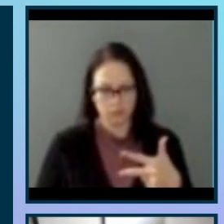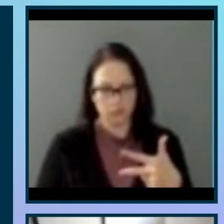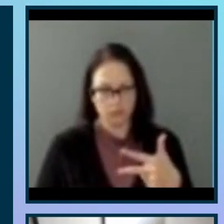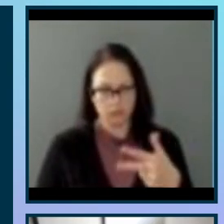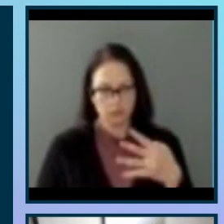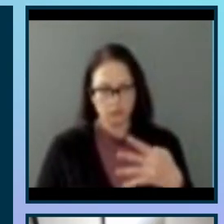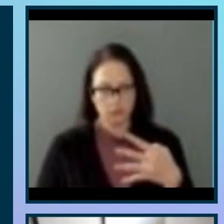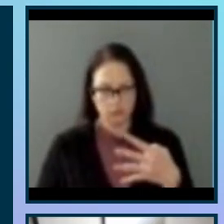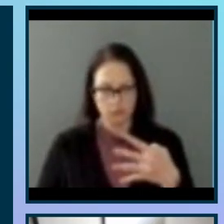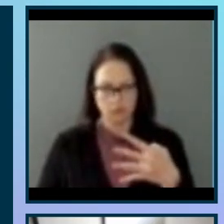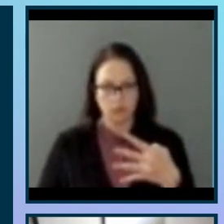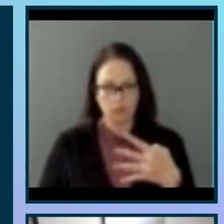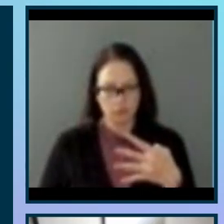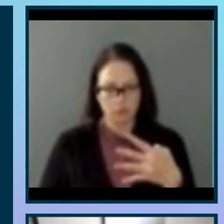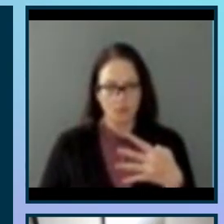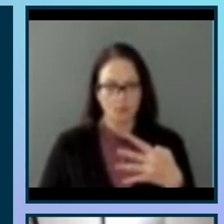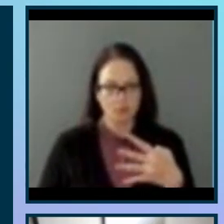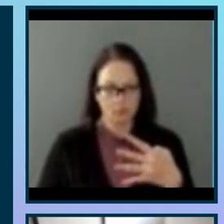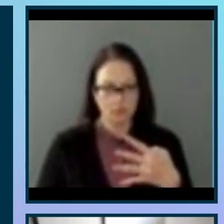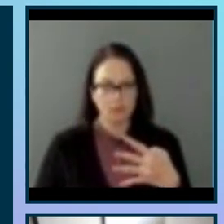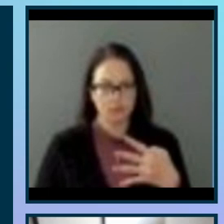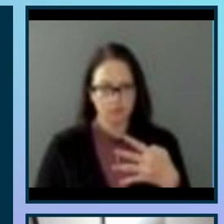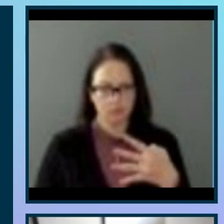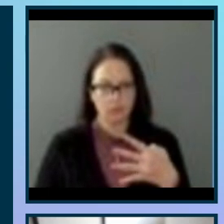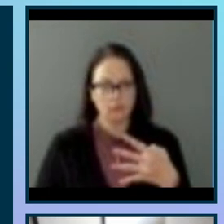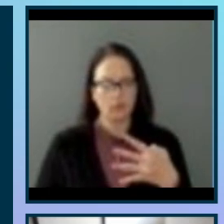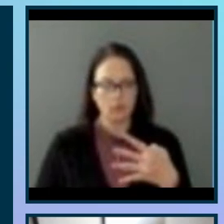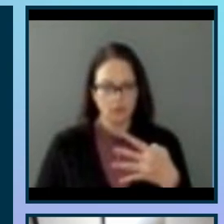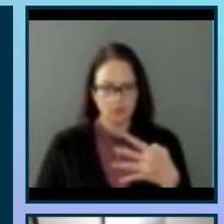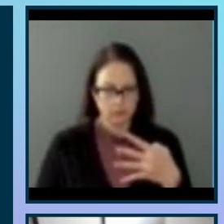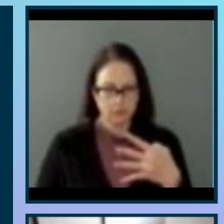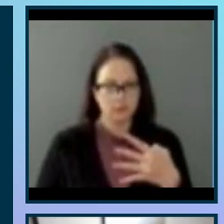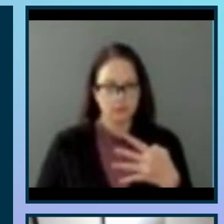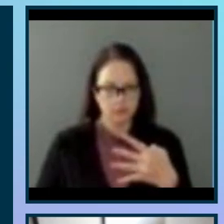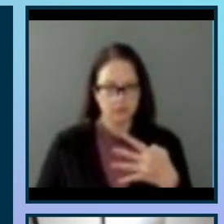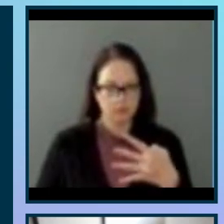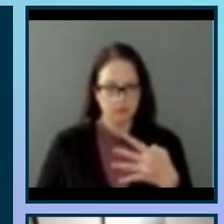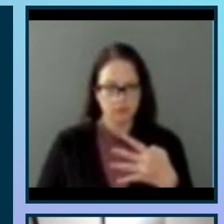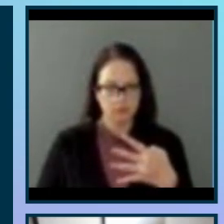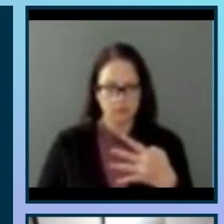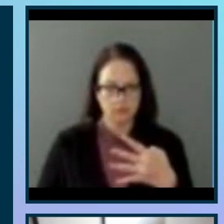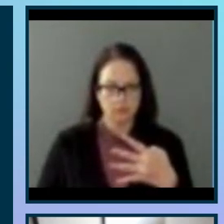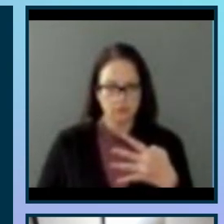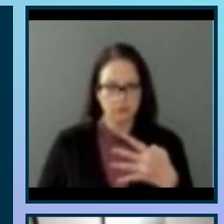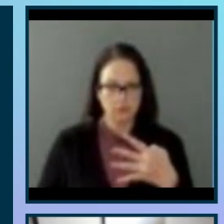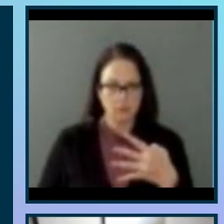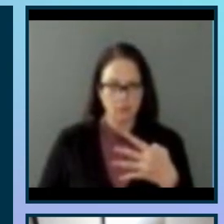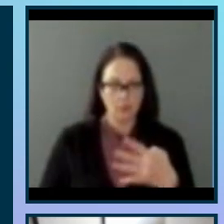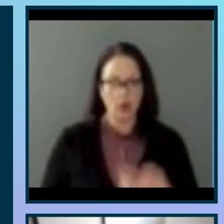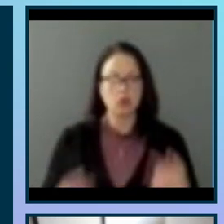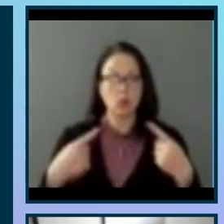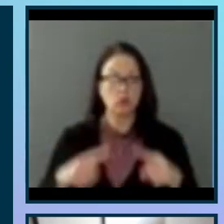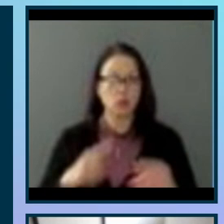one bubble envelope pre-addressed to the Eclipse soundscapes team with postage. So during the process of